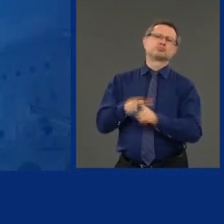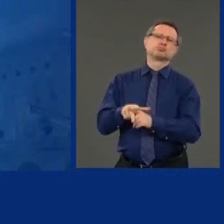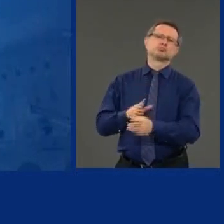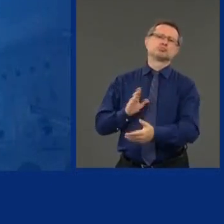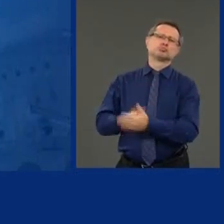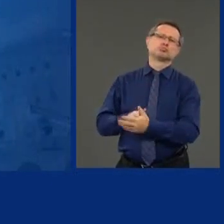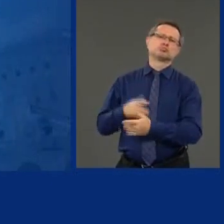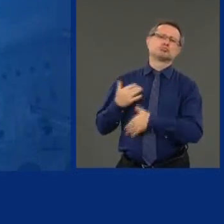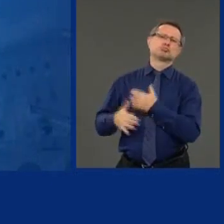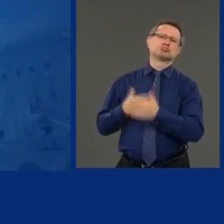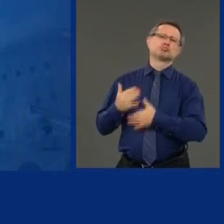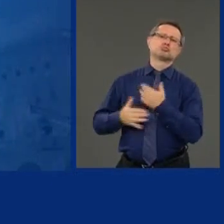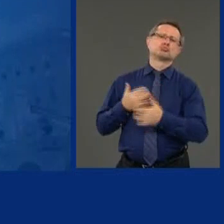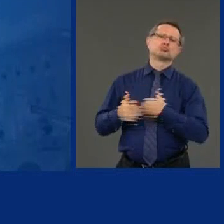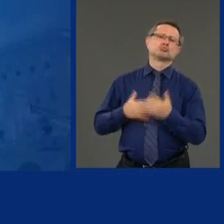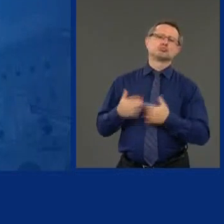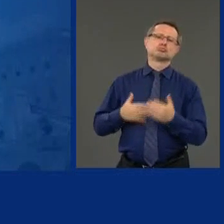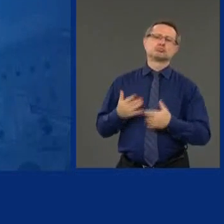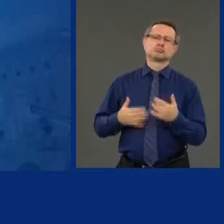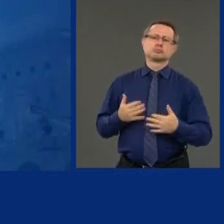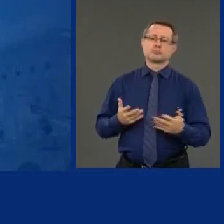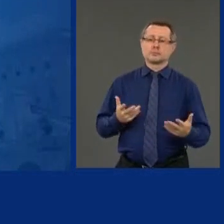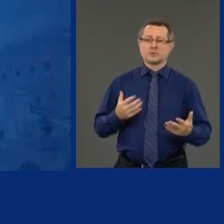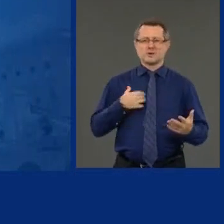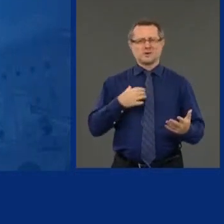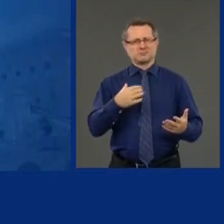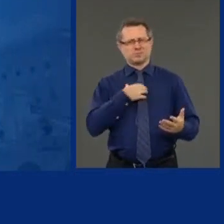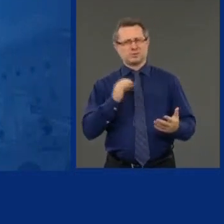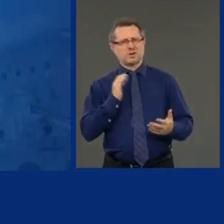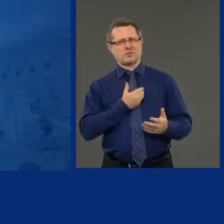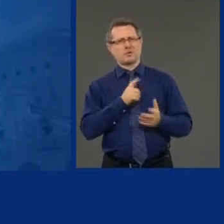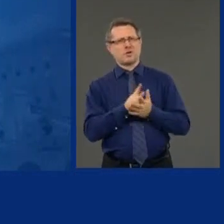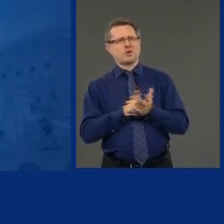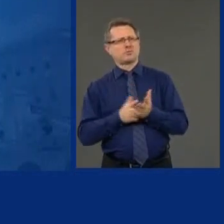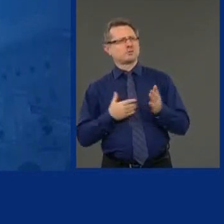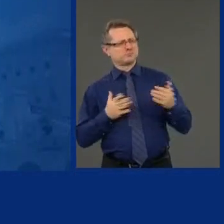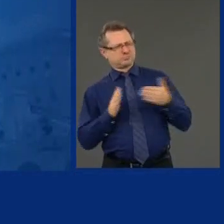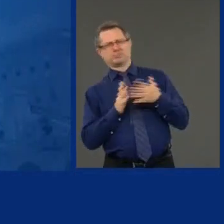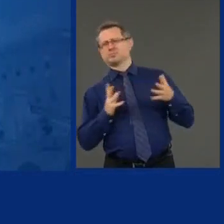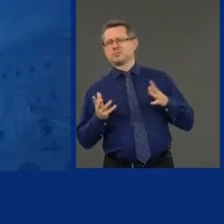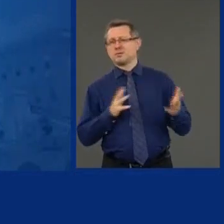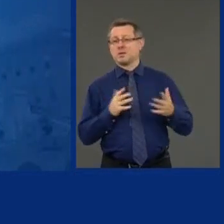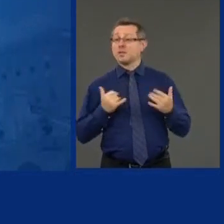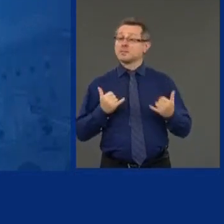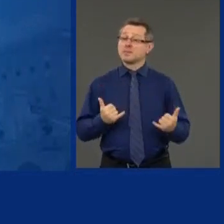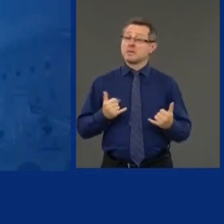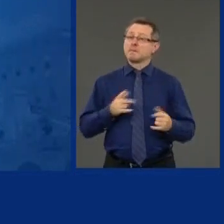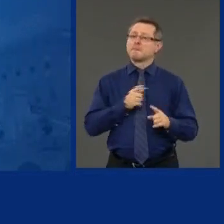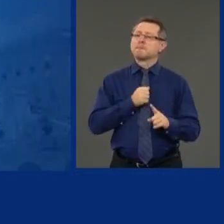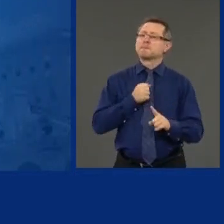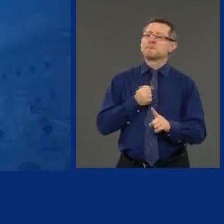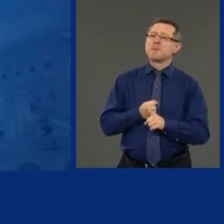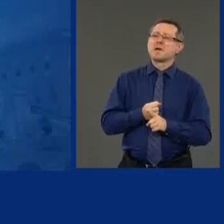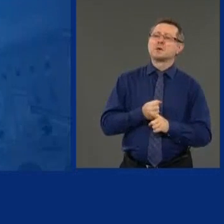You contested a lawsuit. You inconvenienced hundreds of thousands of people.